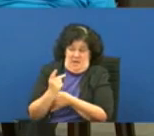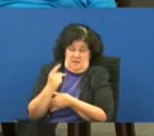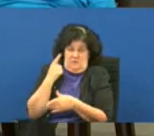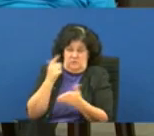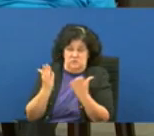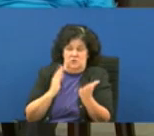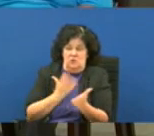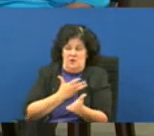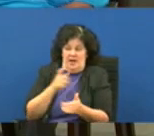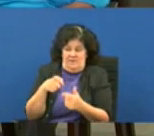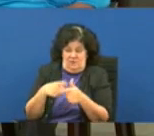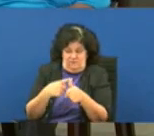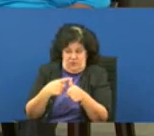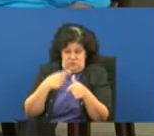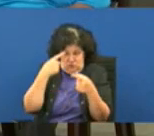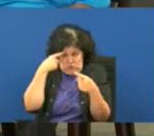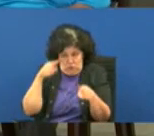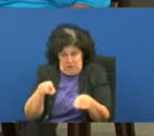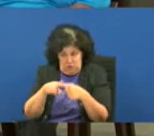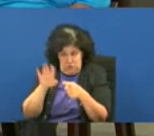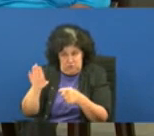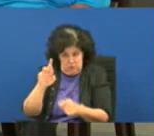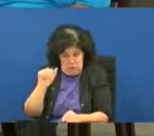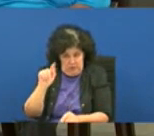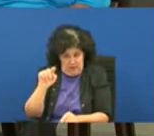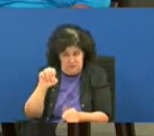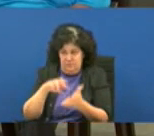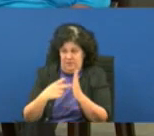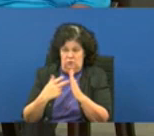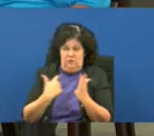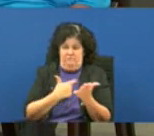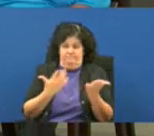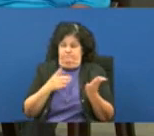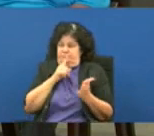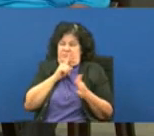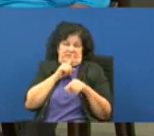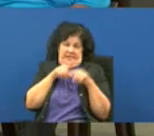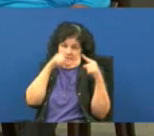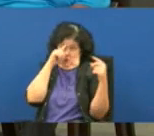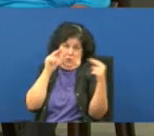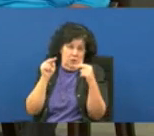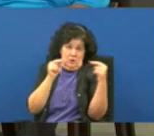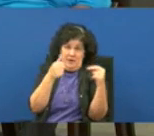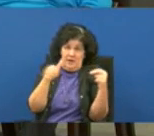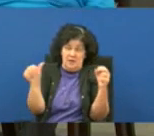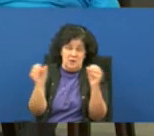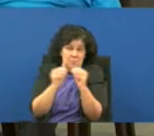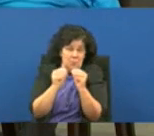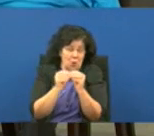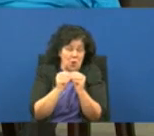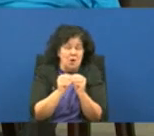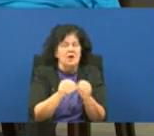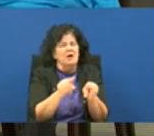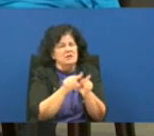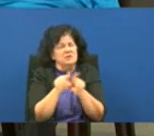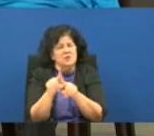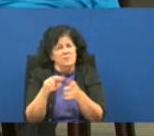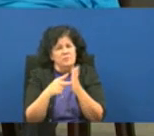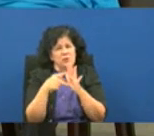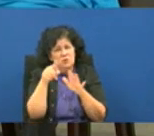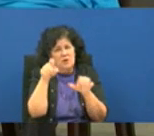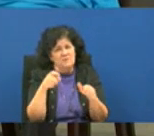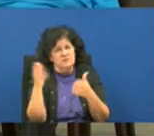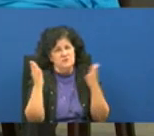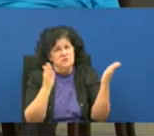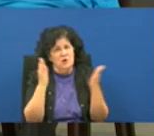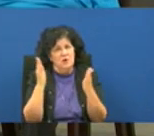to the rates that they had already implemented which meant we could no longer negotiate rates um two that also meant that you had to be able to serve